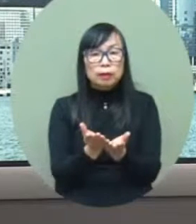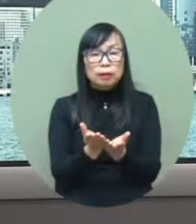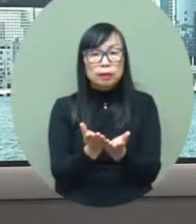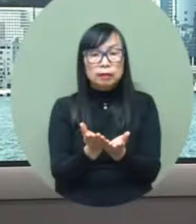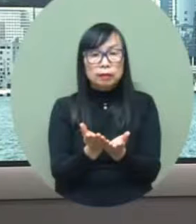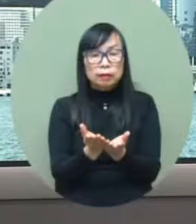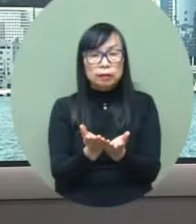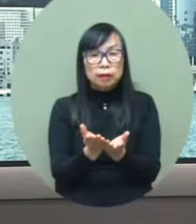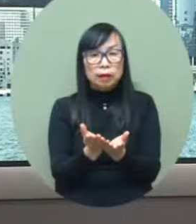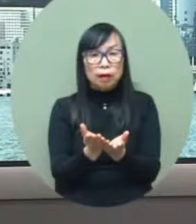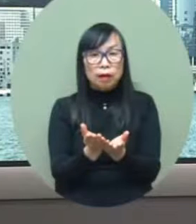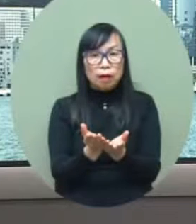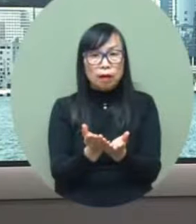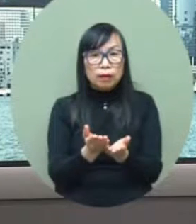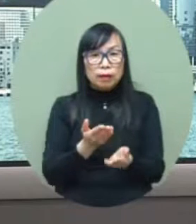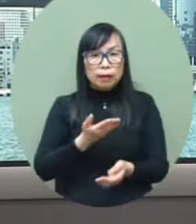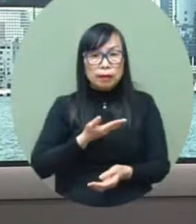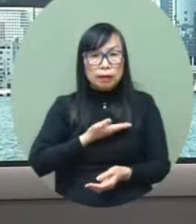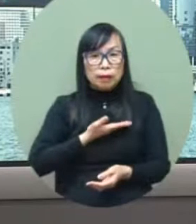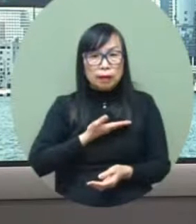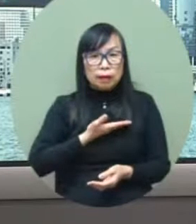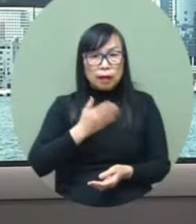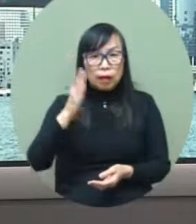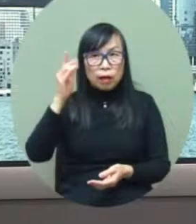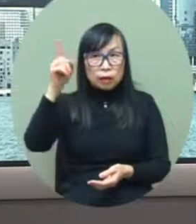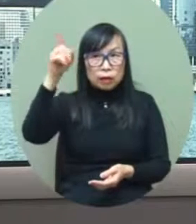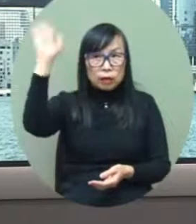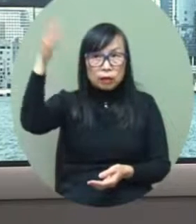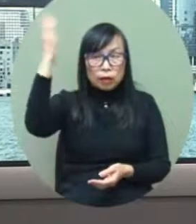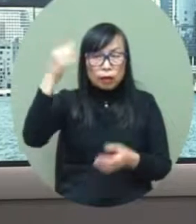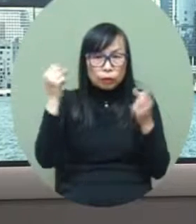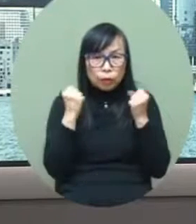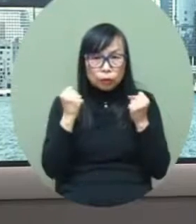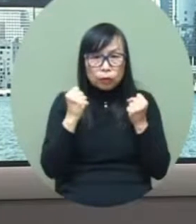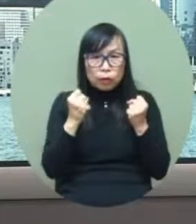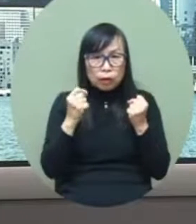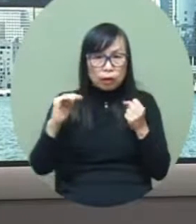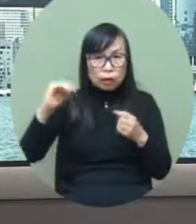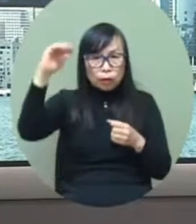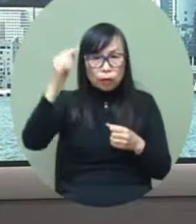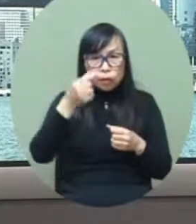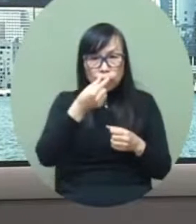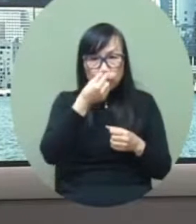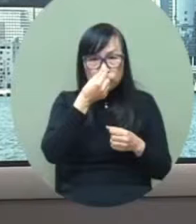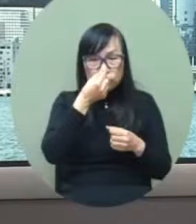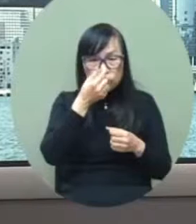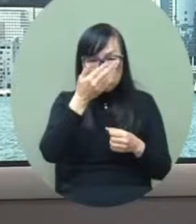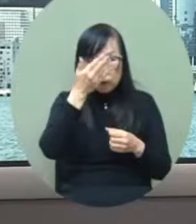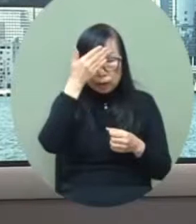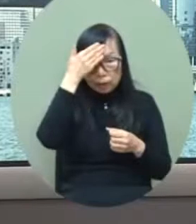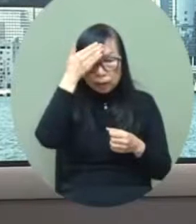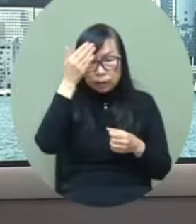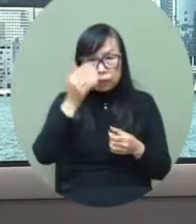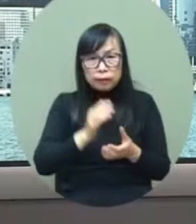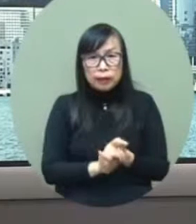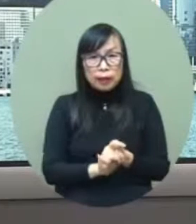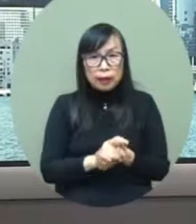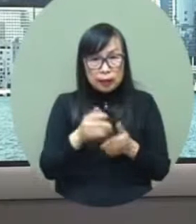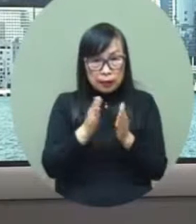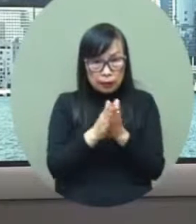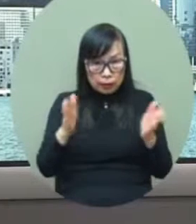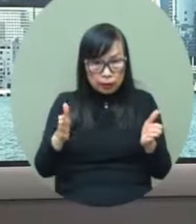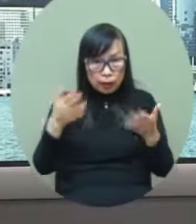and when we successfully overcome this challenge then there will be big room for consideration